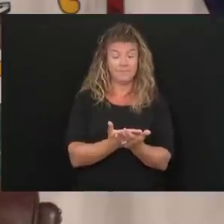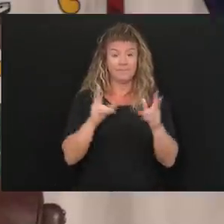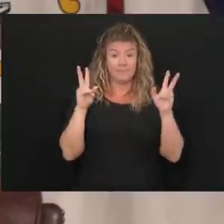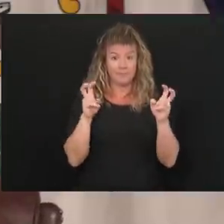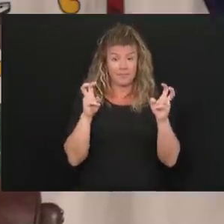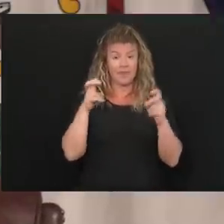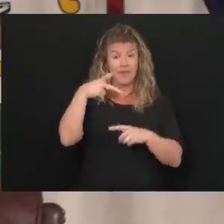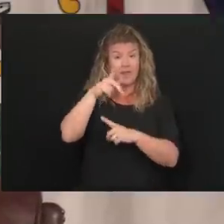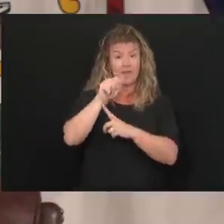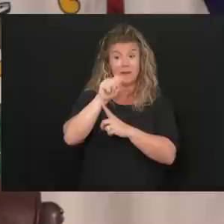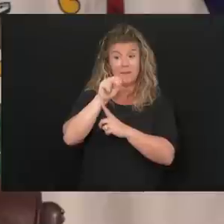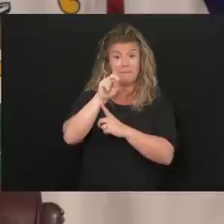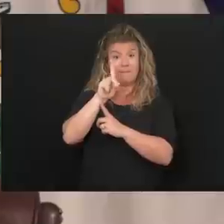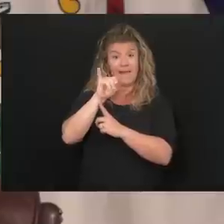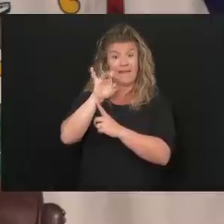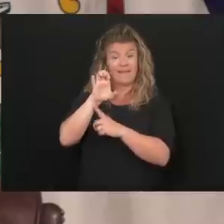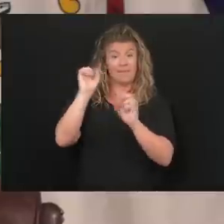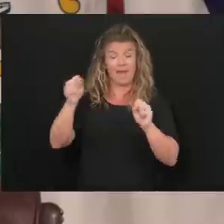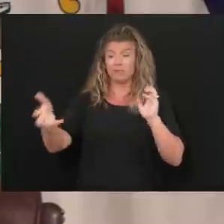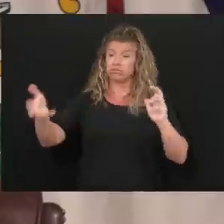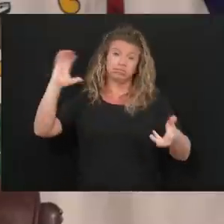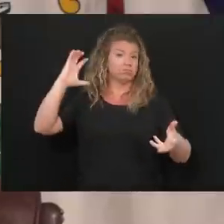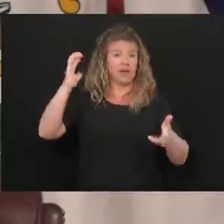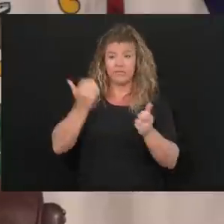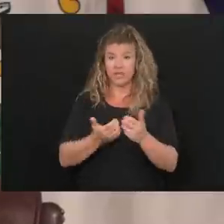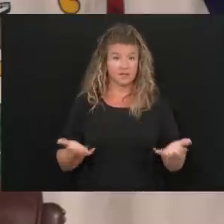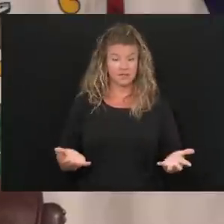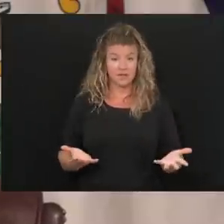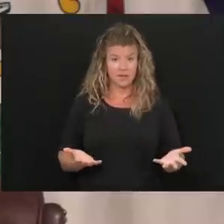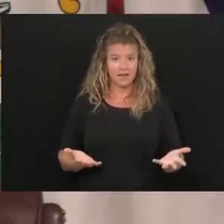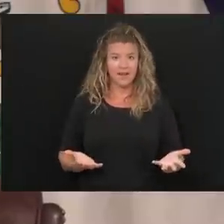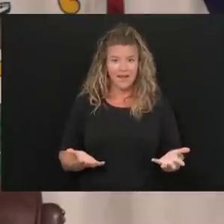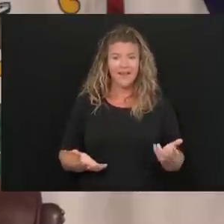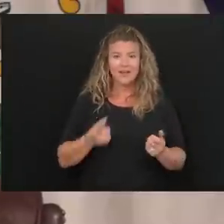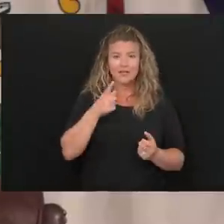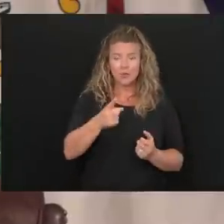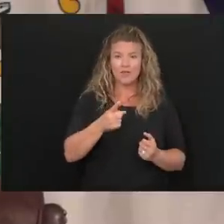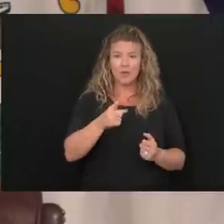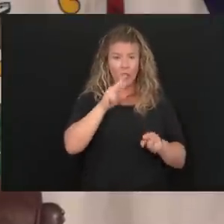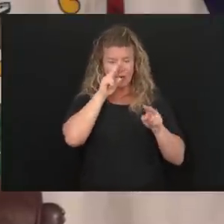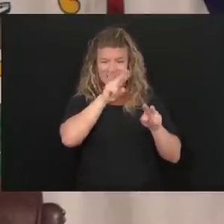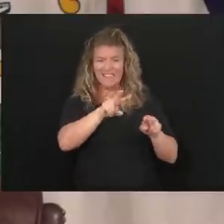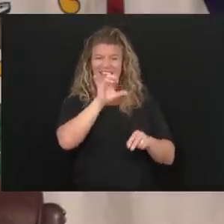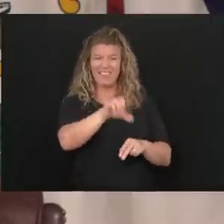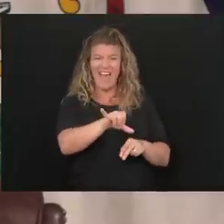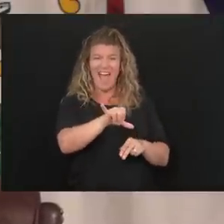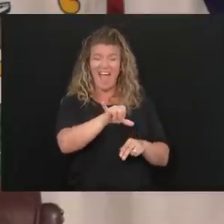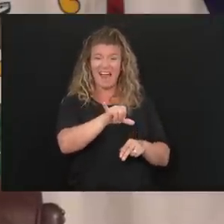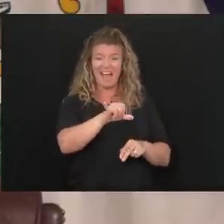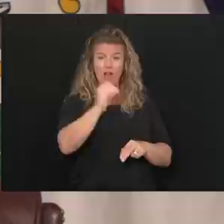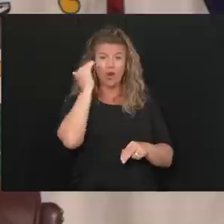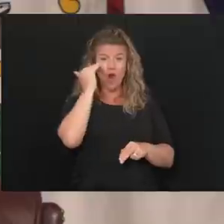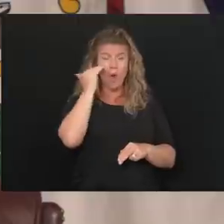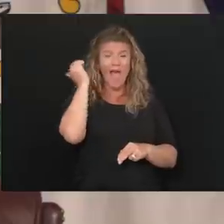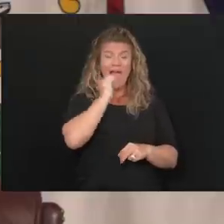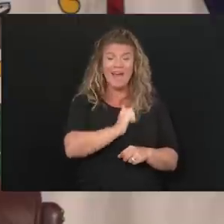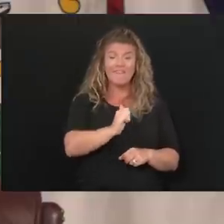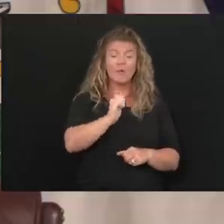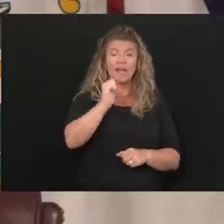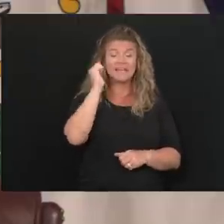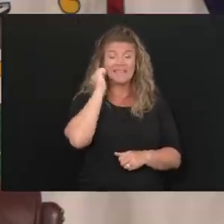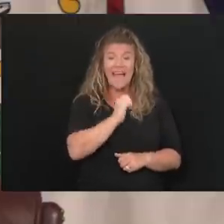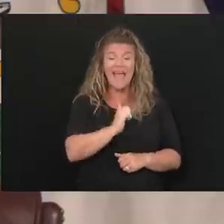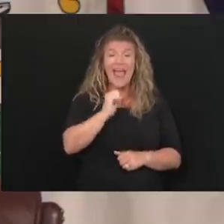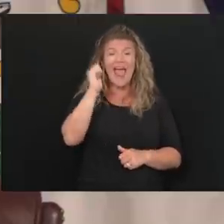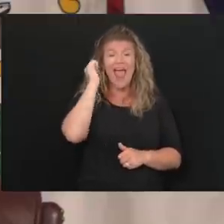be devastating beyond belief. And if you just think just for a second to every day, every single